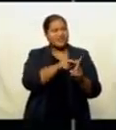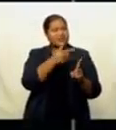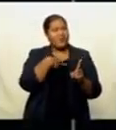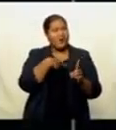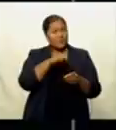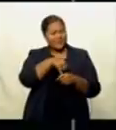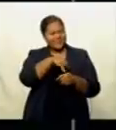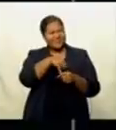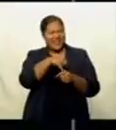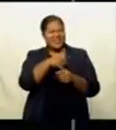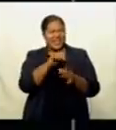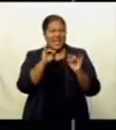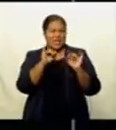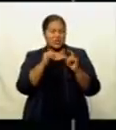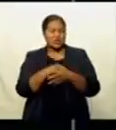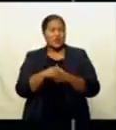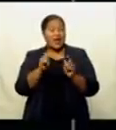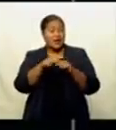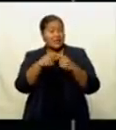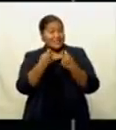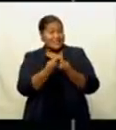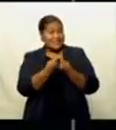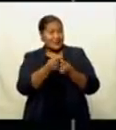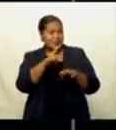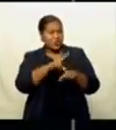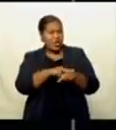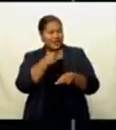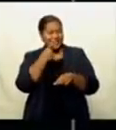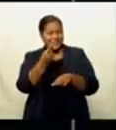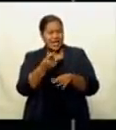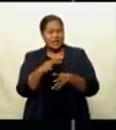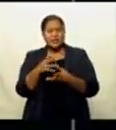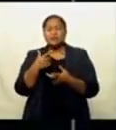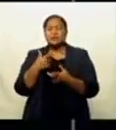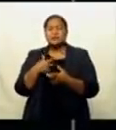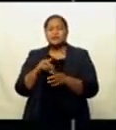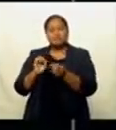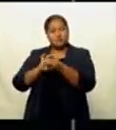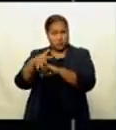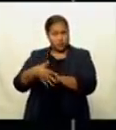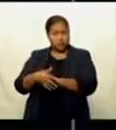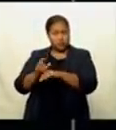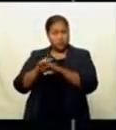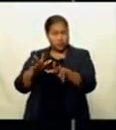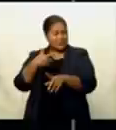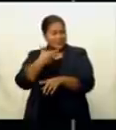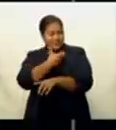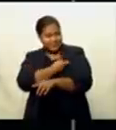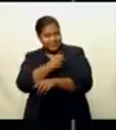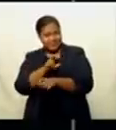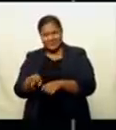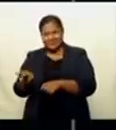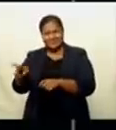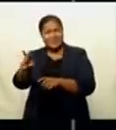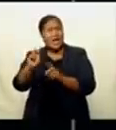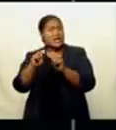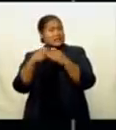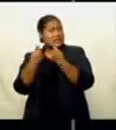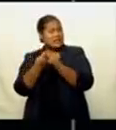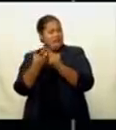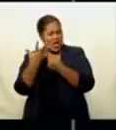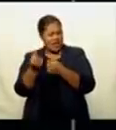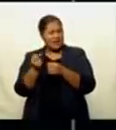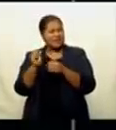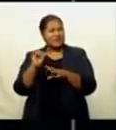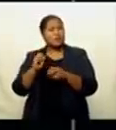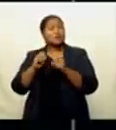conditions. Task Force head Dr. Rachel Davies says, while the COVID-19 vaccination mobile teams leverage the opportunity and